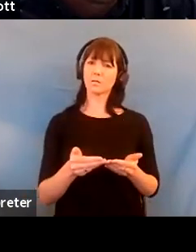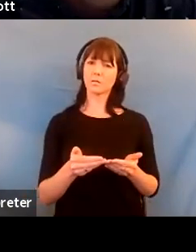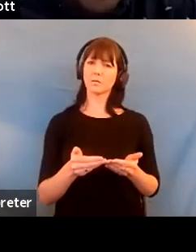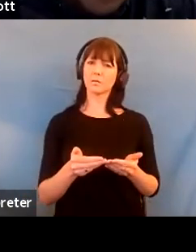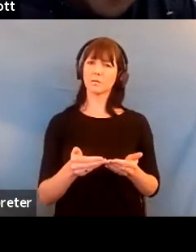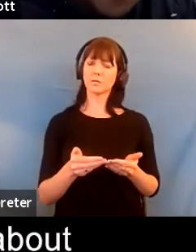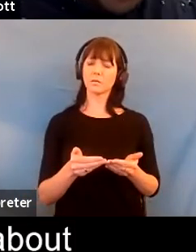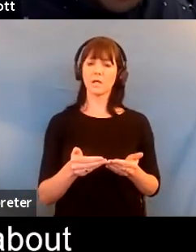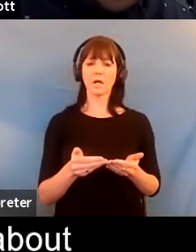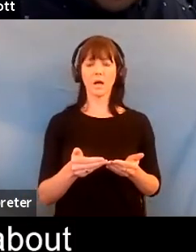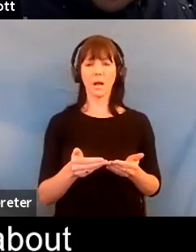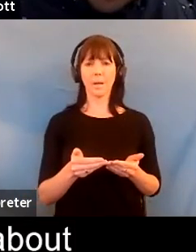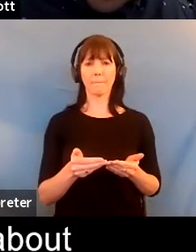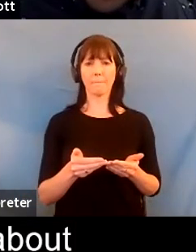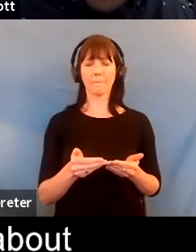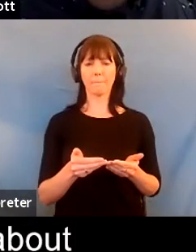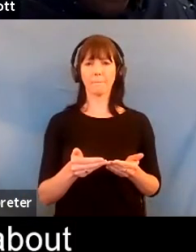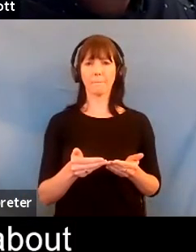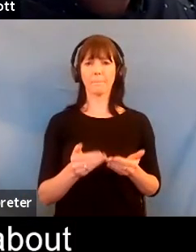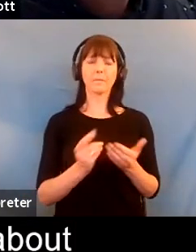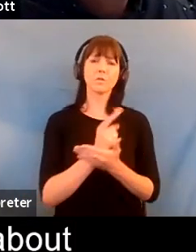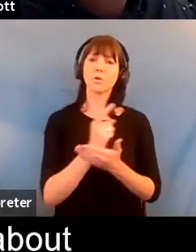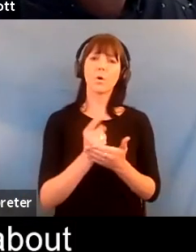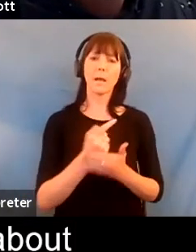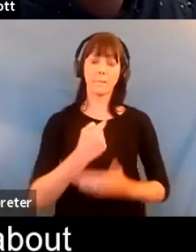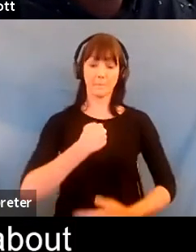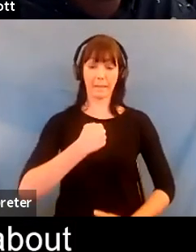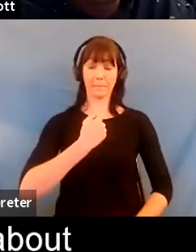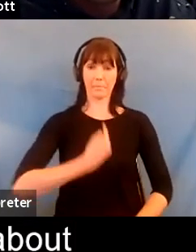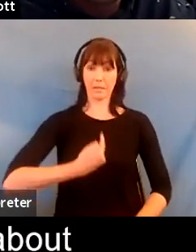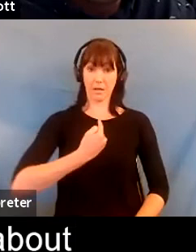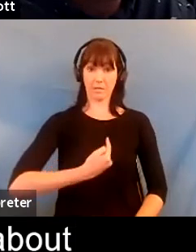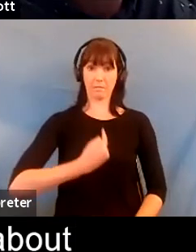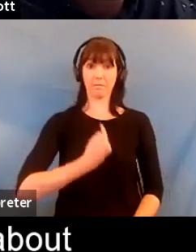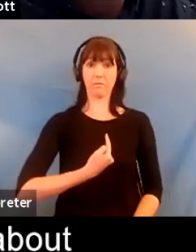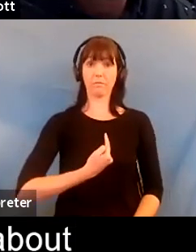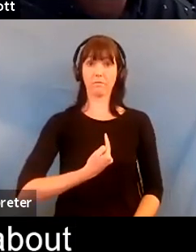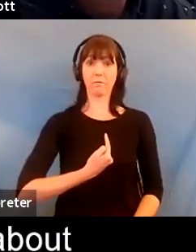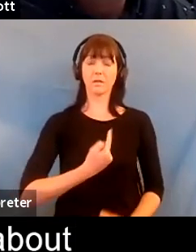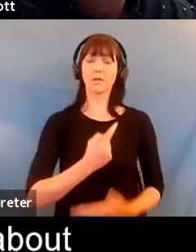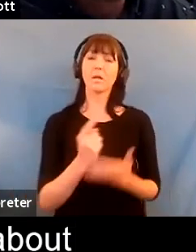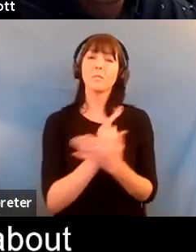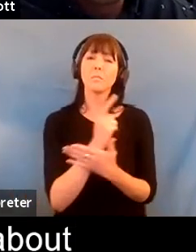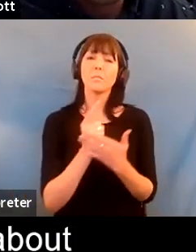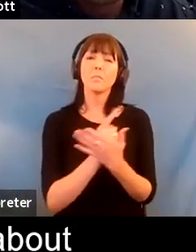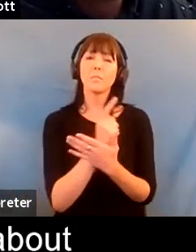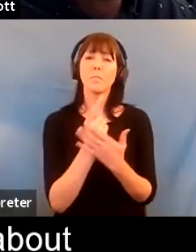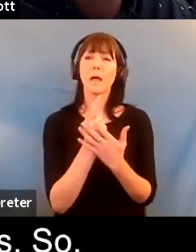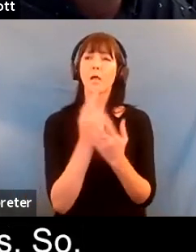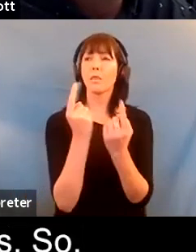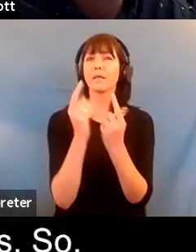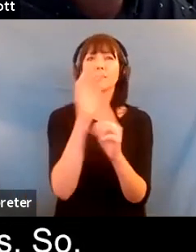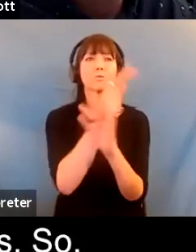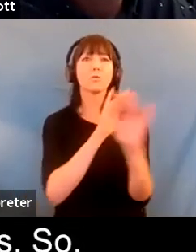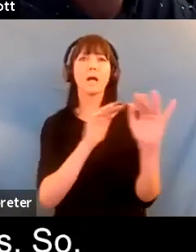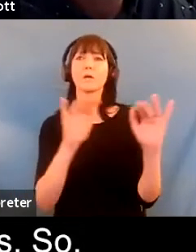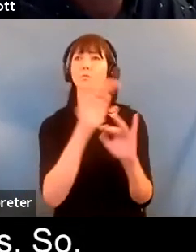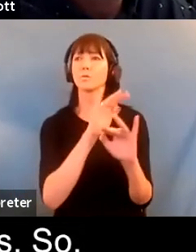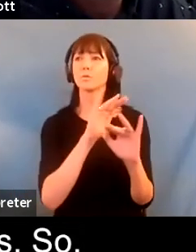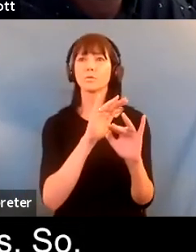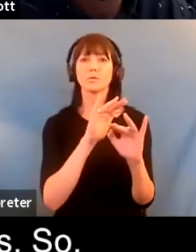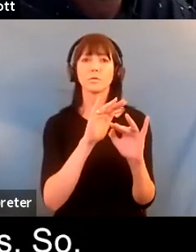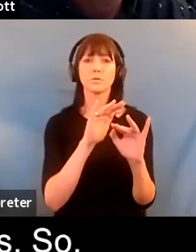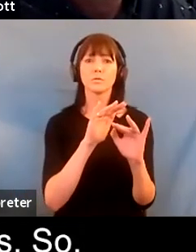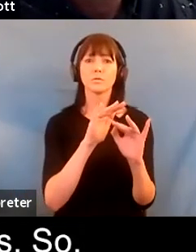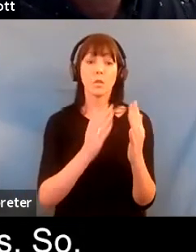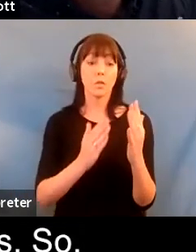you know about me but but more about um accessing things around me or things re-cyphered through the